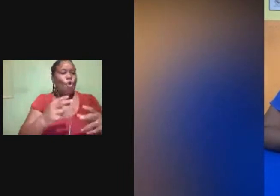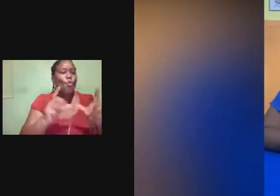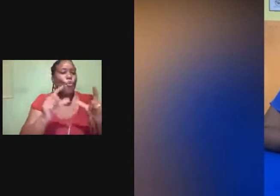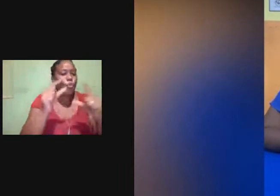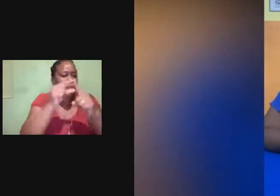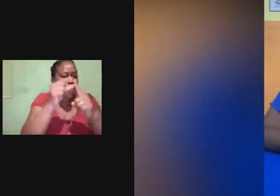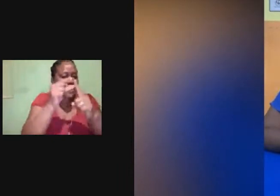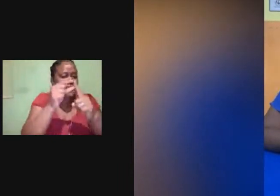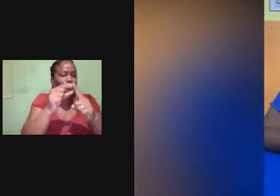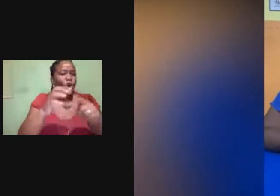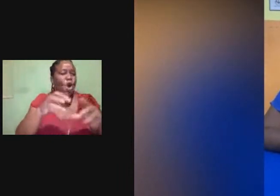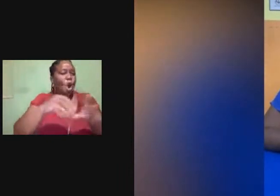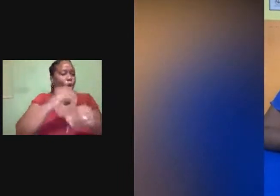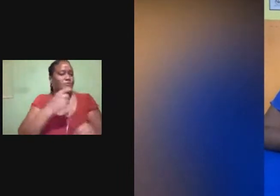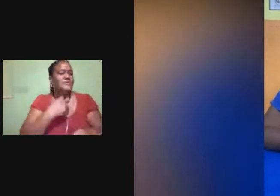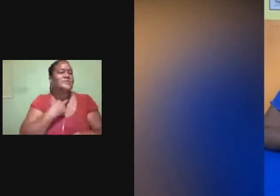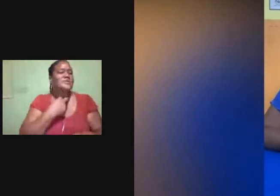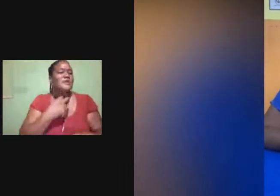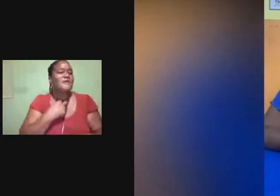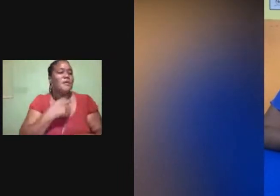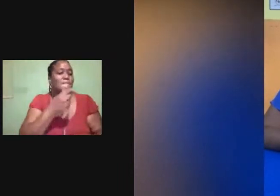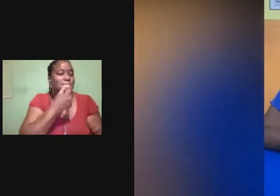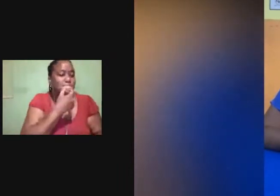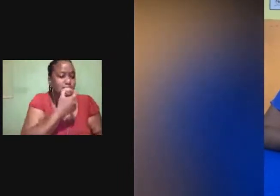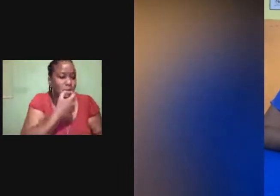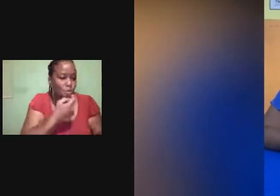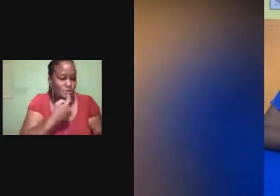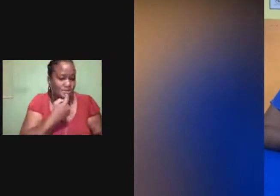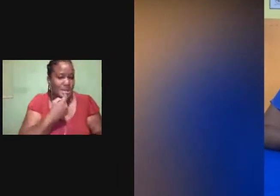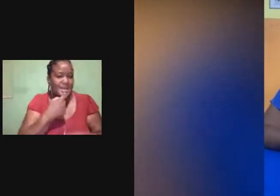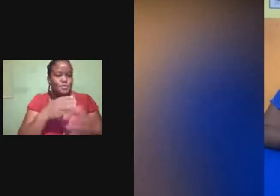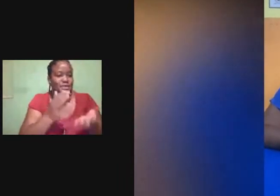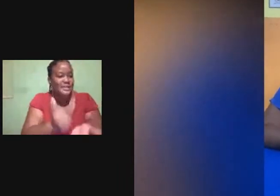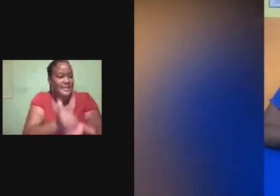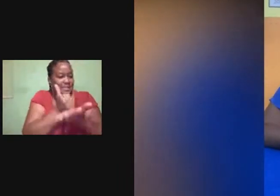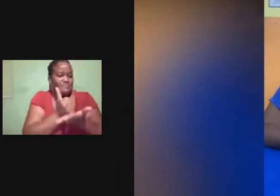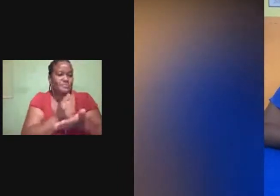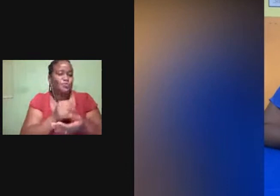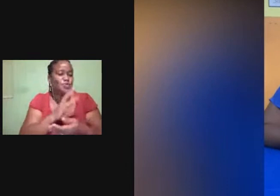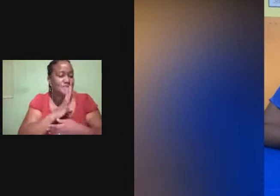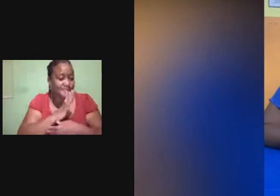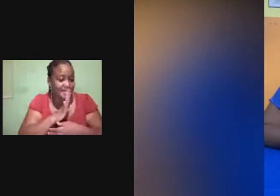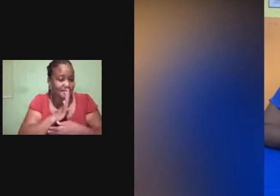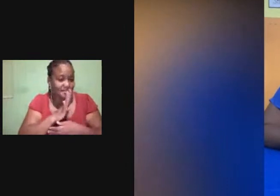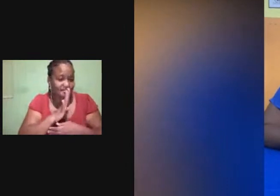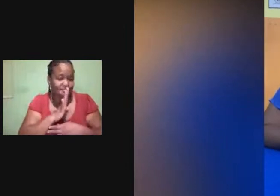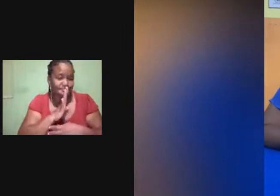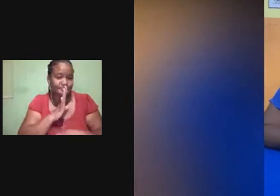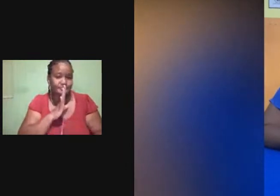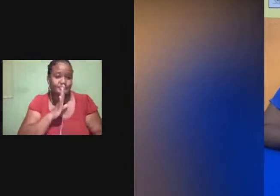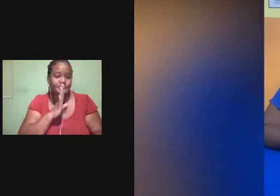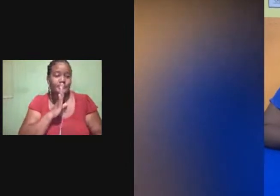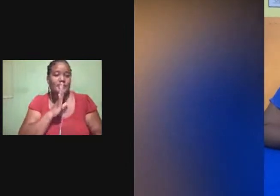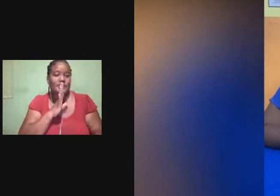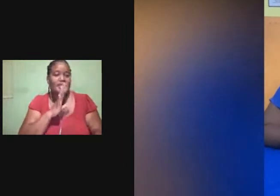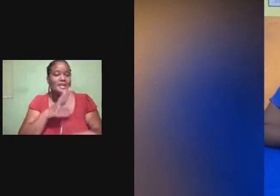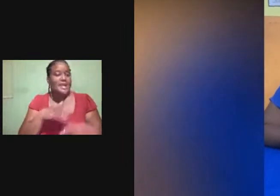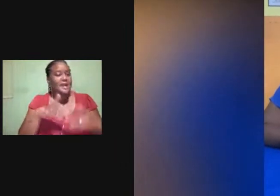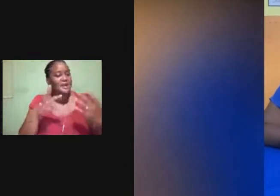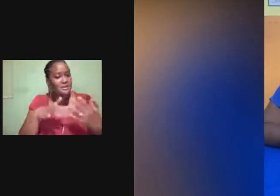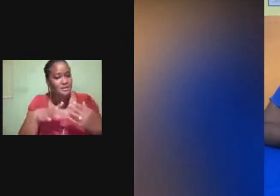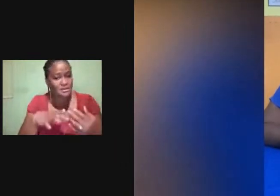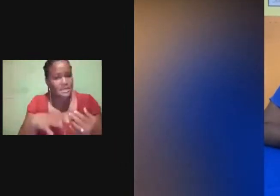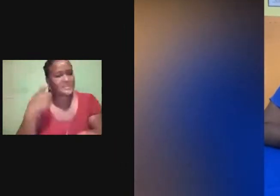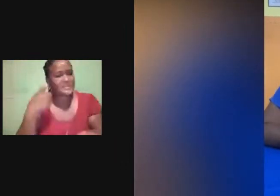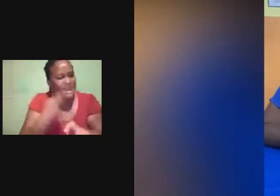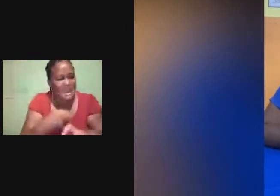and I ask God, why? And I ask myself that a thousand times. Because it's one of the hardest things I have to